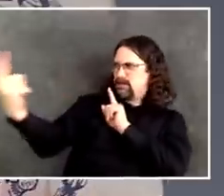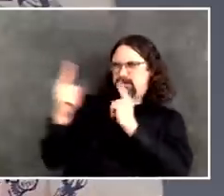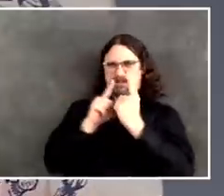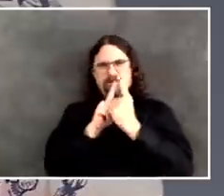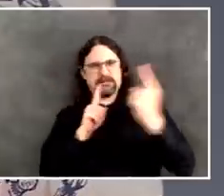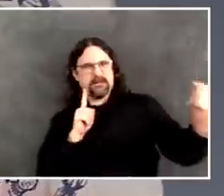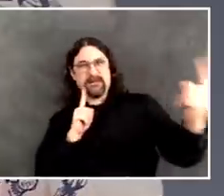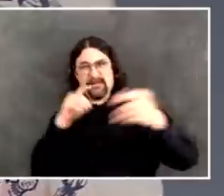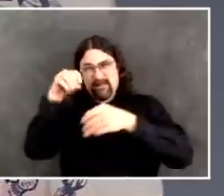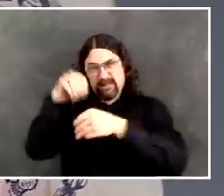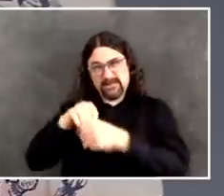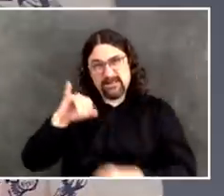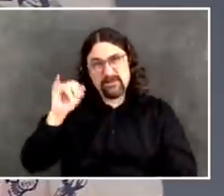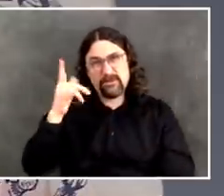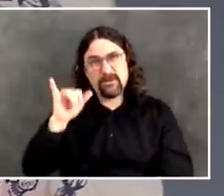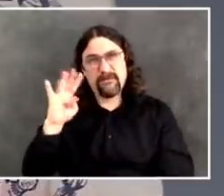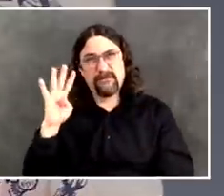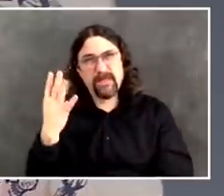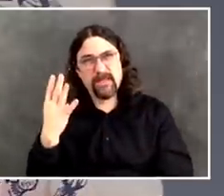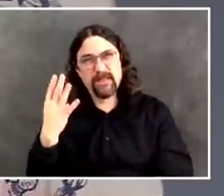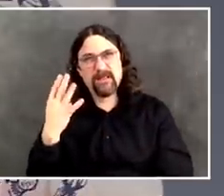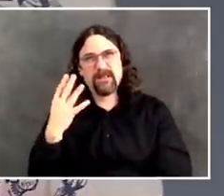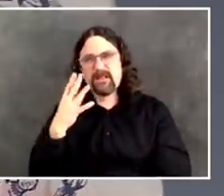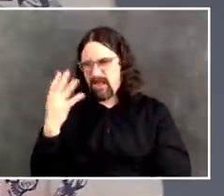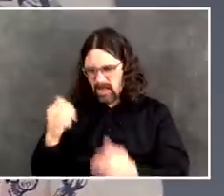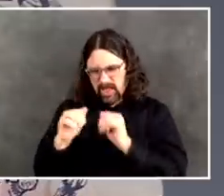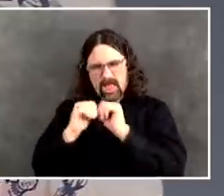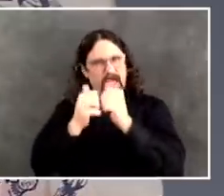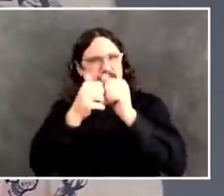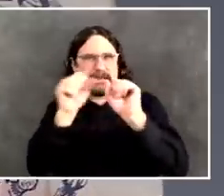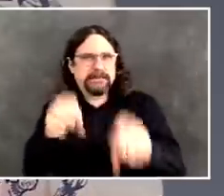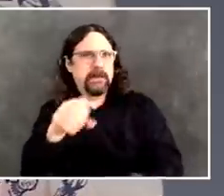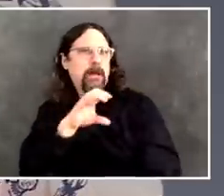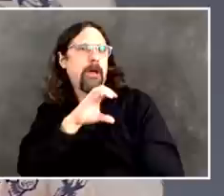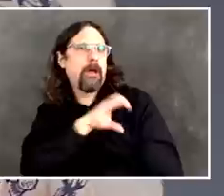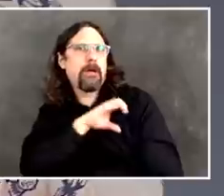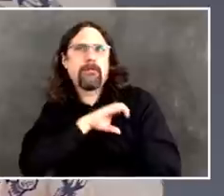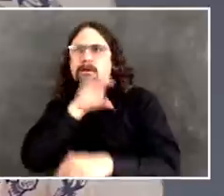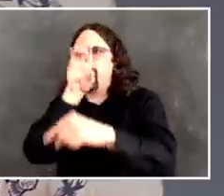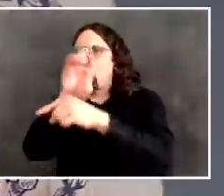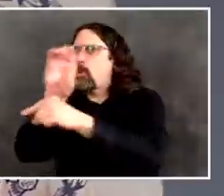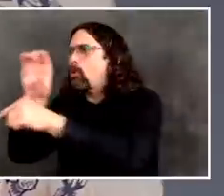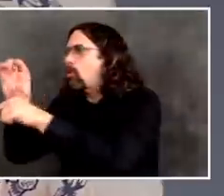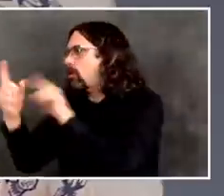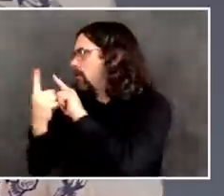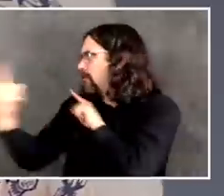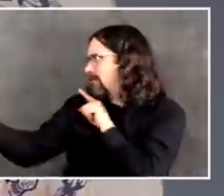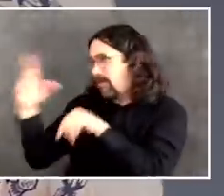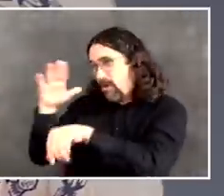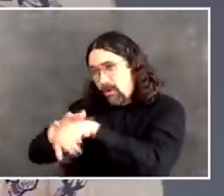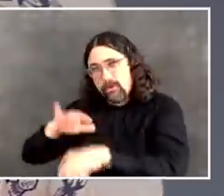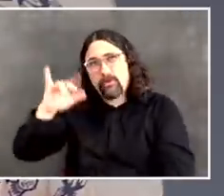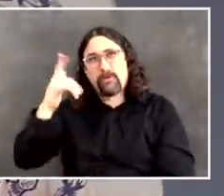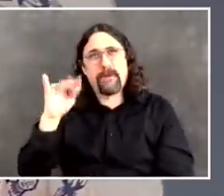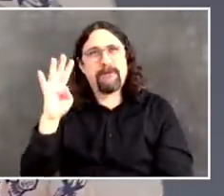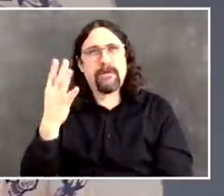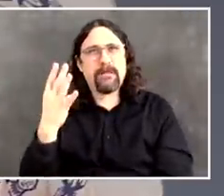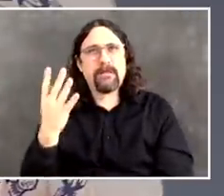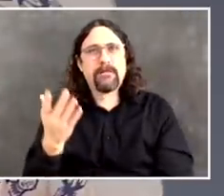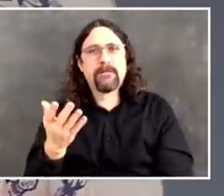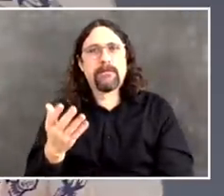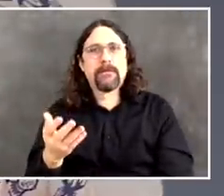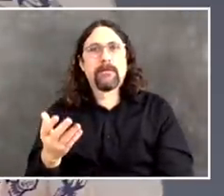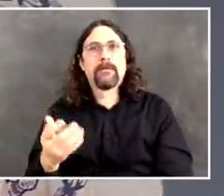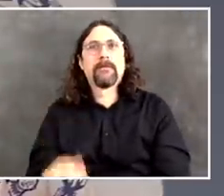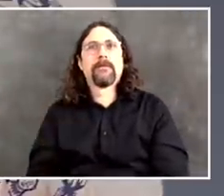Applebaum, a union leader, has said that Macy's shouldn't be spending millions of dollars on fireworks when the workforce is out of